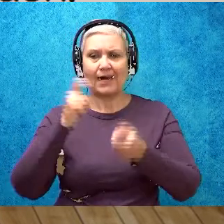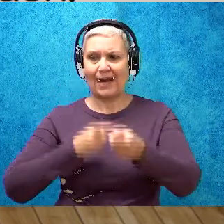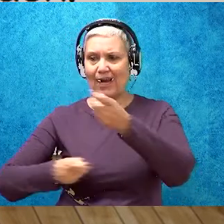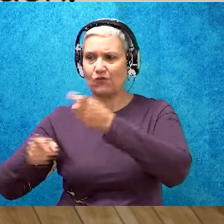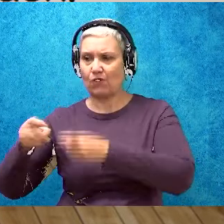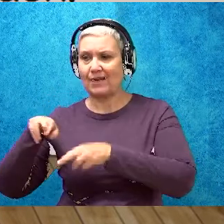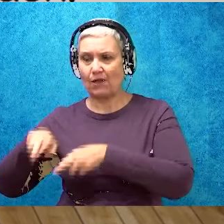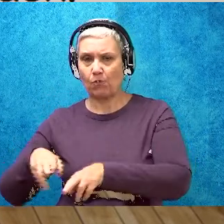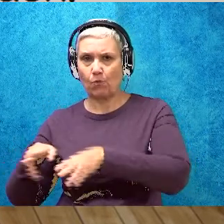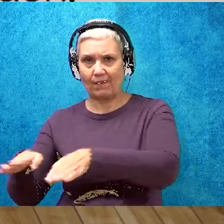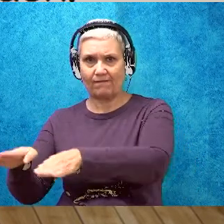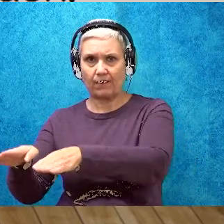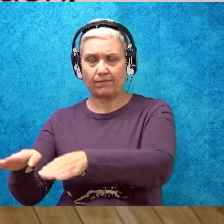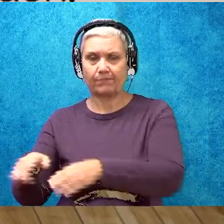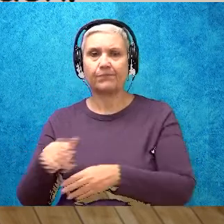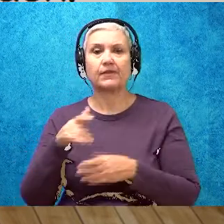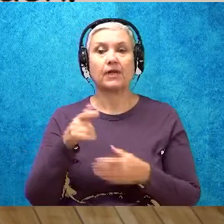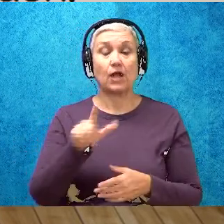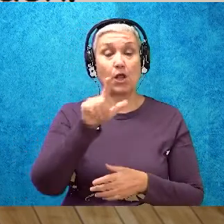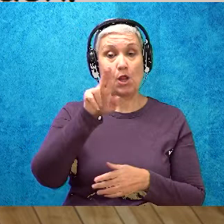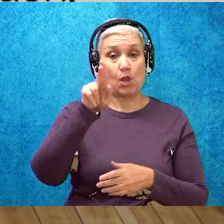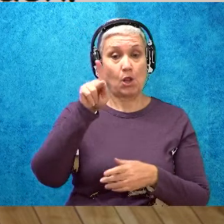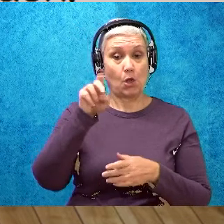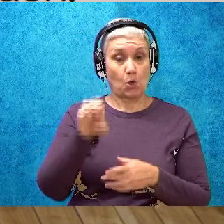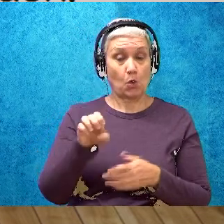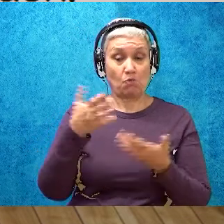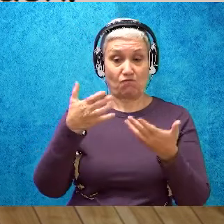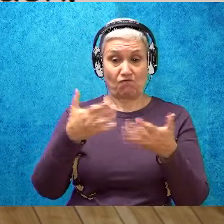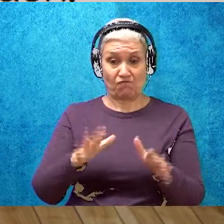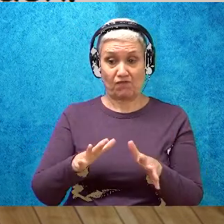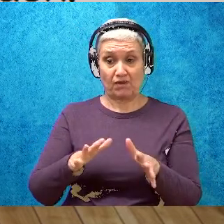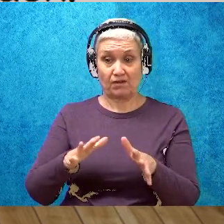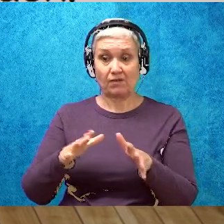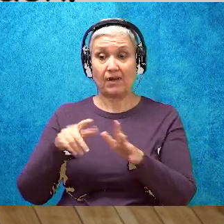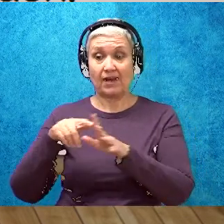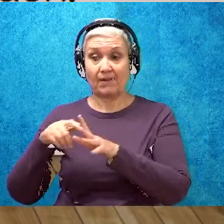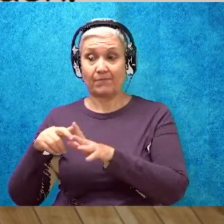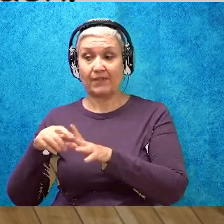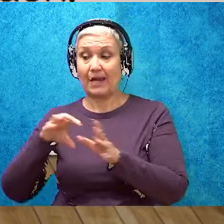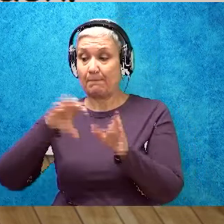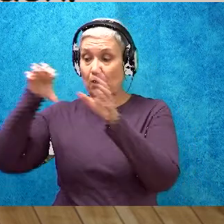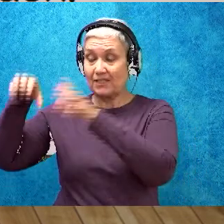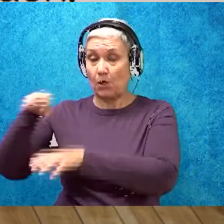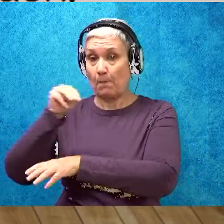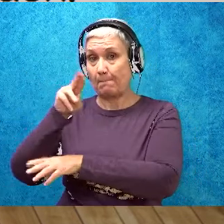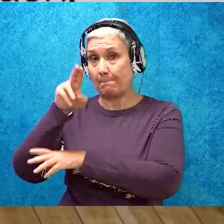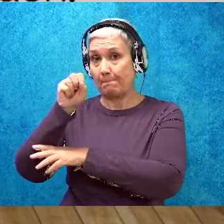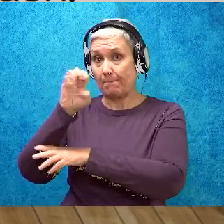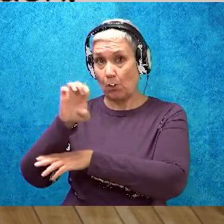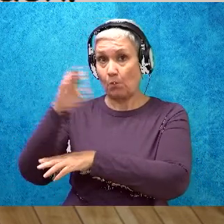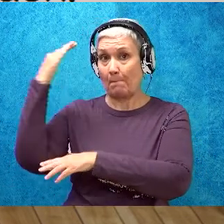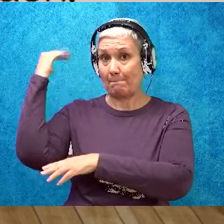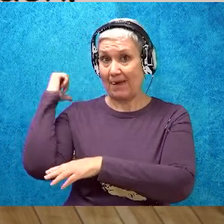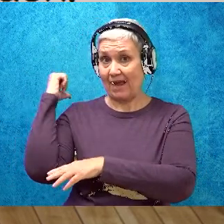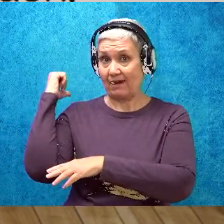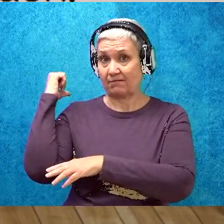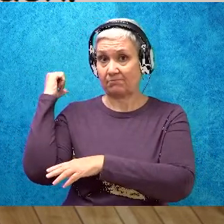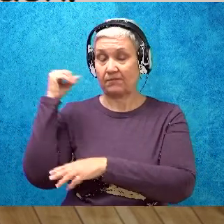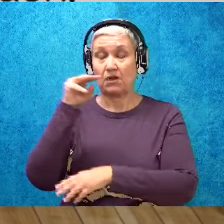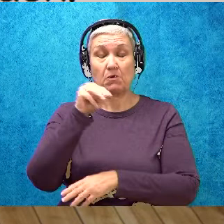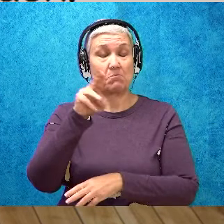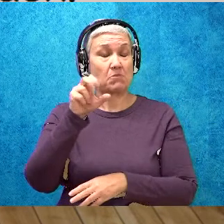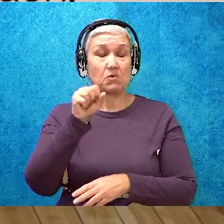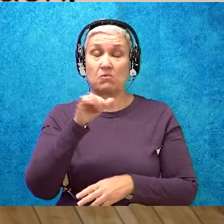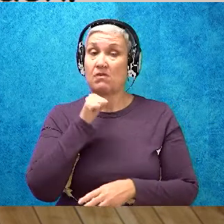After Luke cuts big branches, he puts them on muse's back. Muse does not like branches